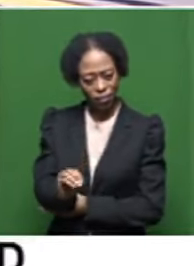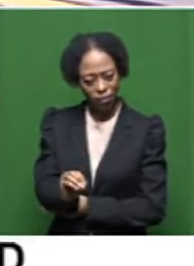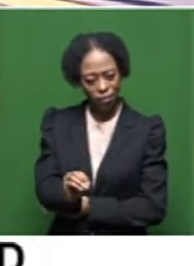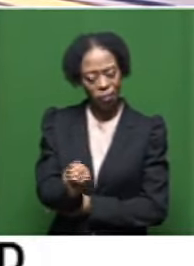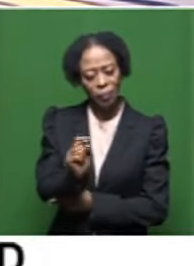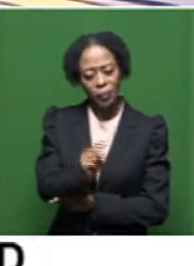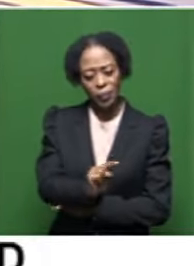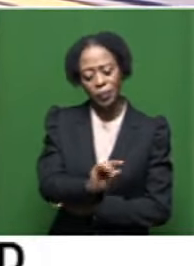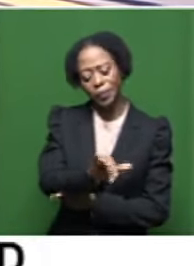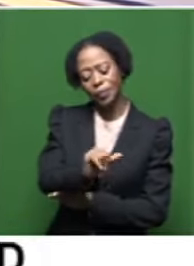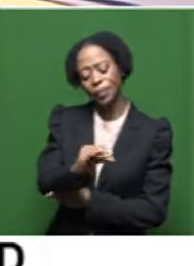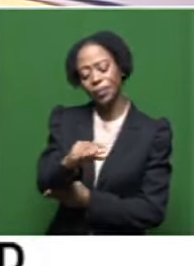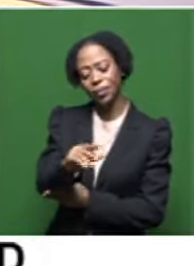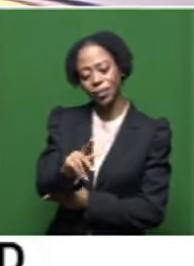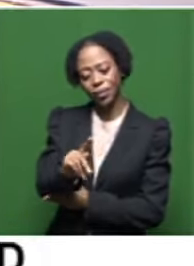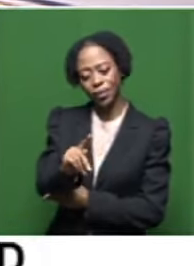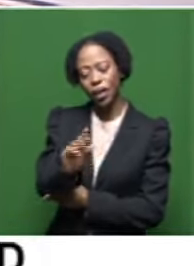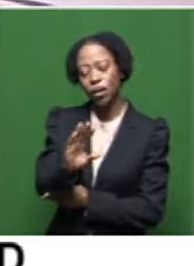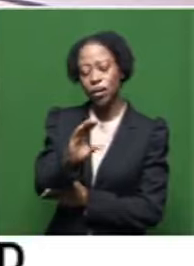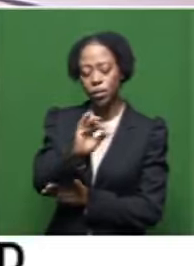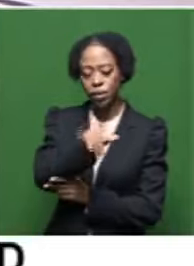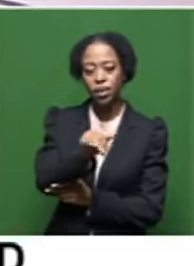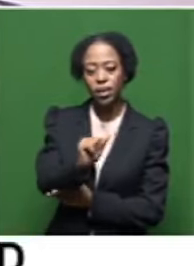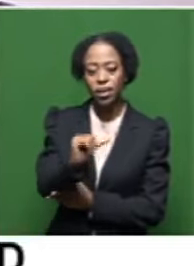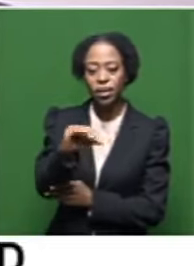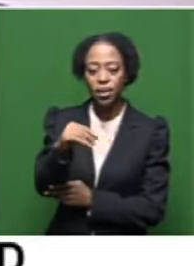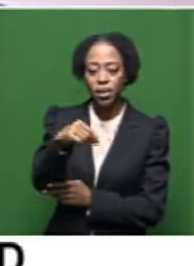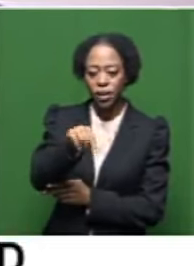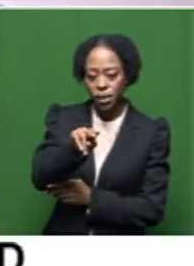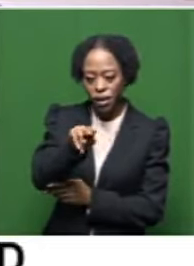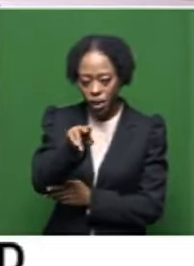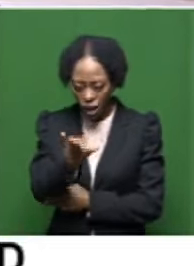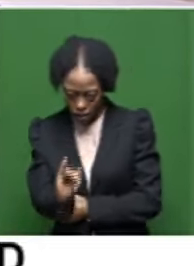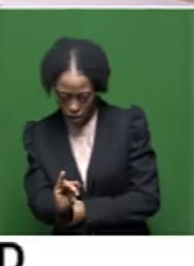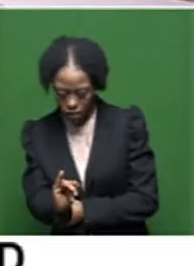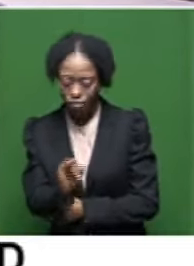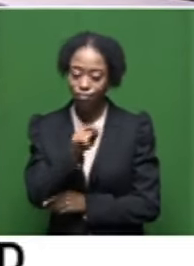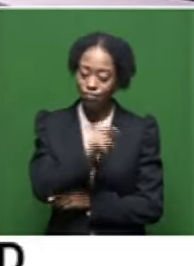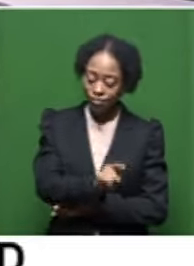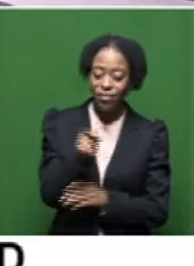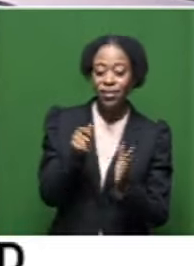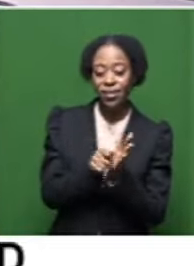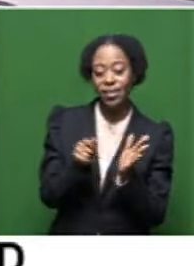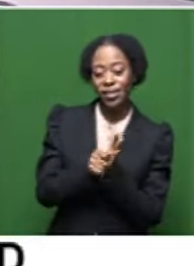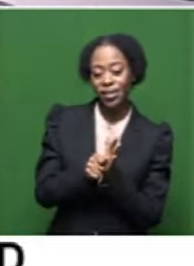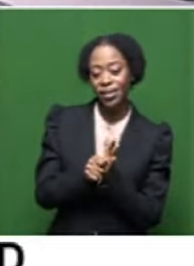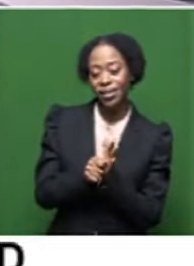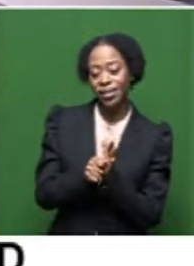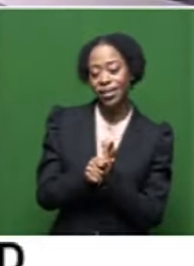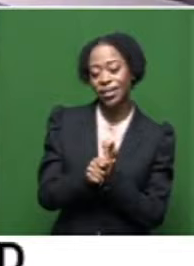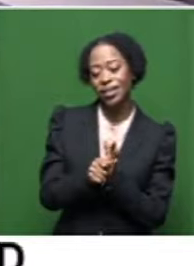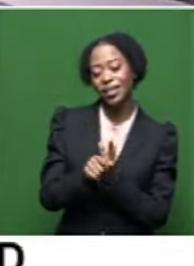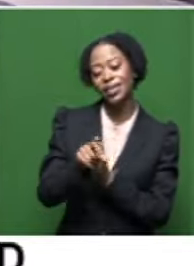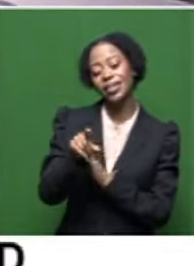It was by Jacques Alvarez, uh, Perere. And he wrote, does it Matera,